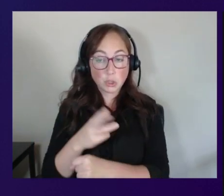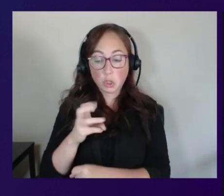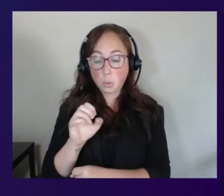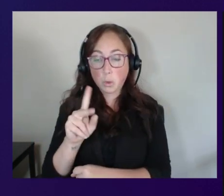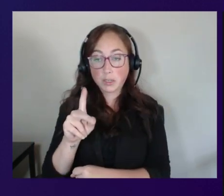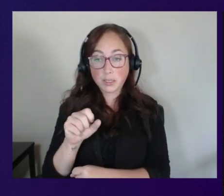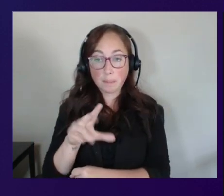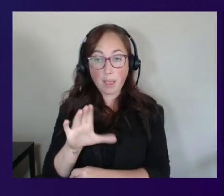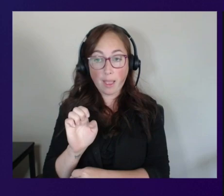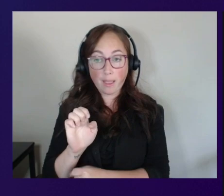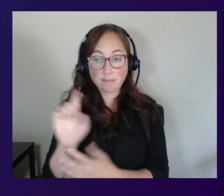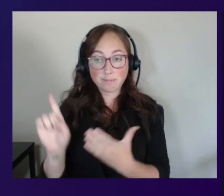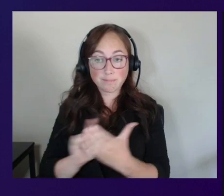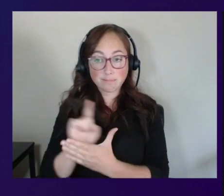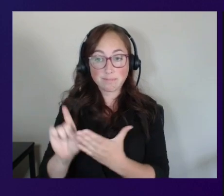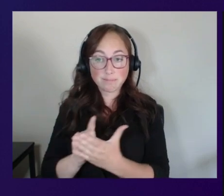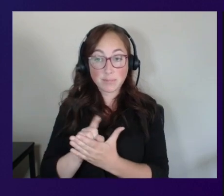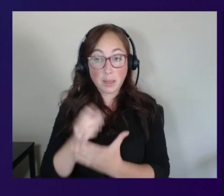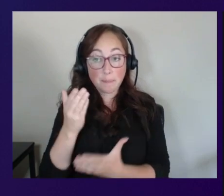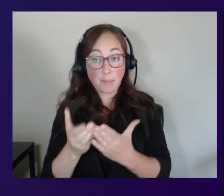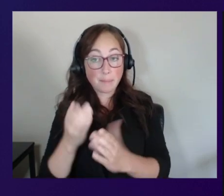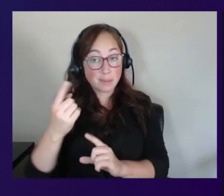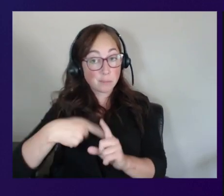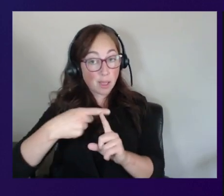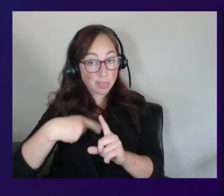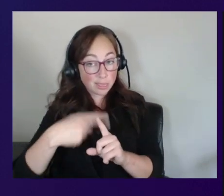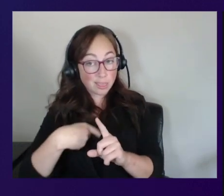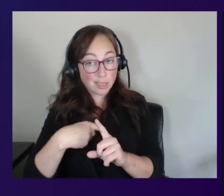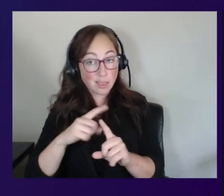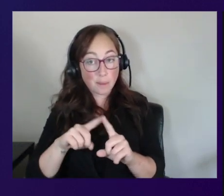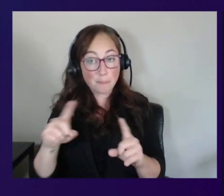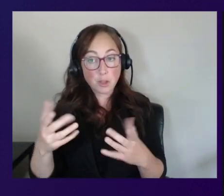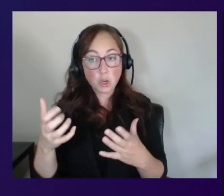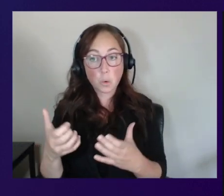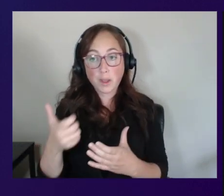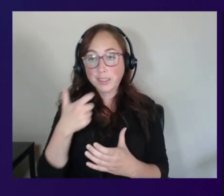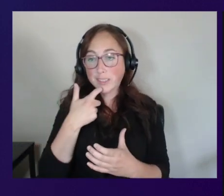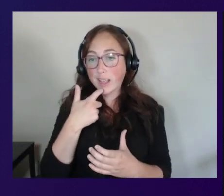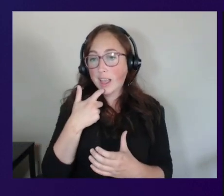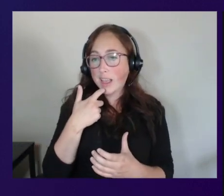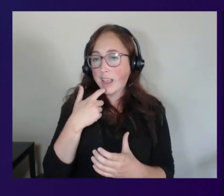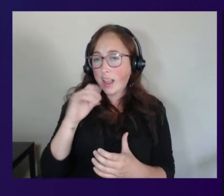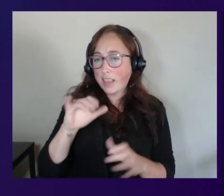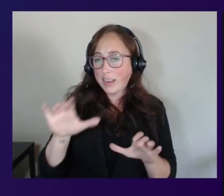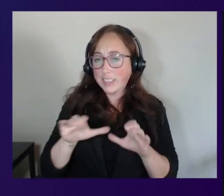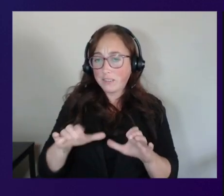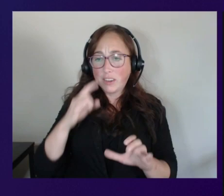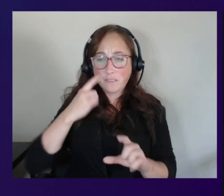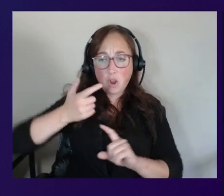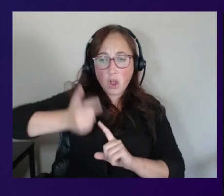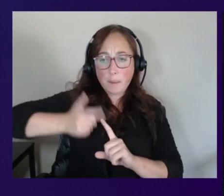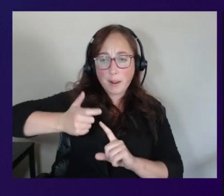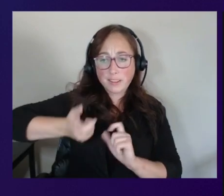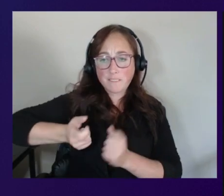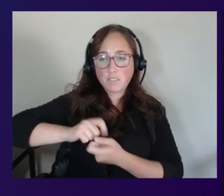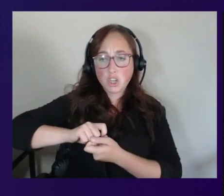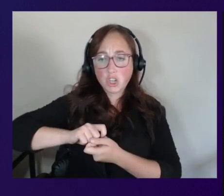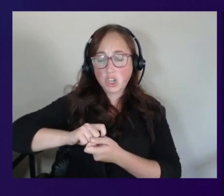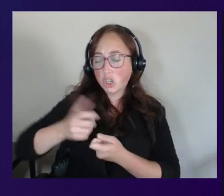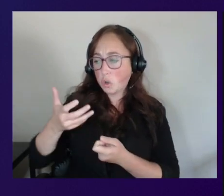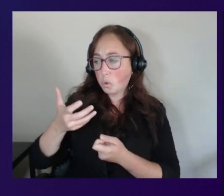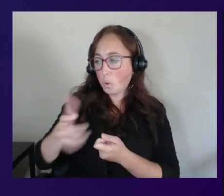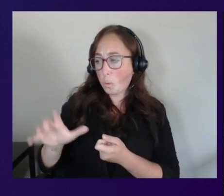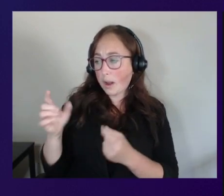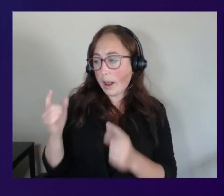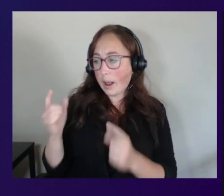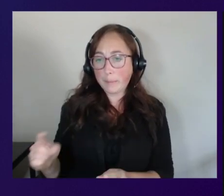monthly one or the other but um you want to exclude them from that activity of automatically converting them from hourly or monthly